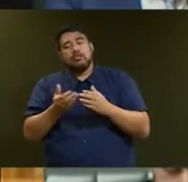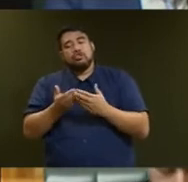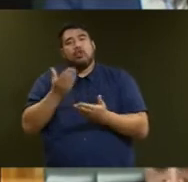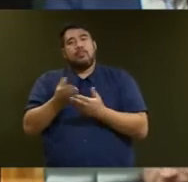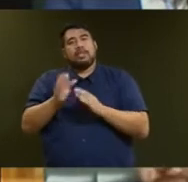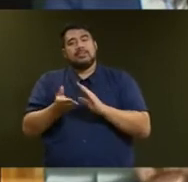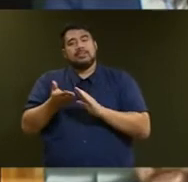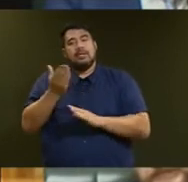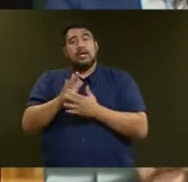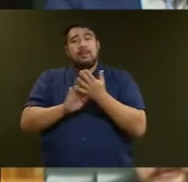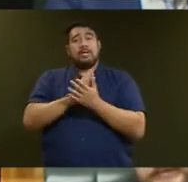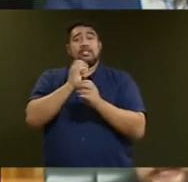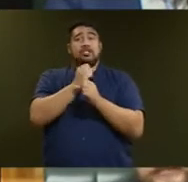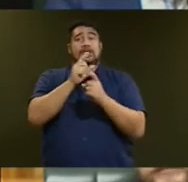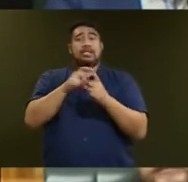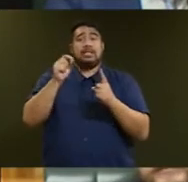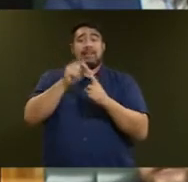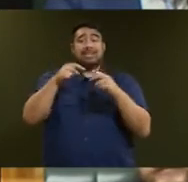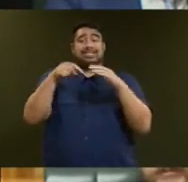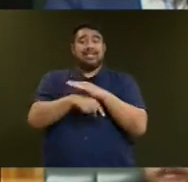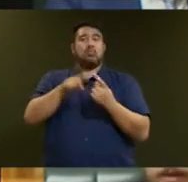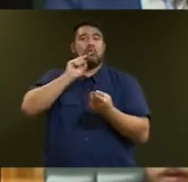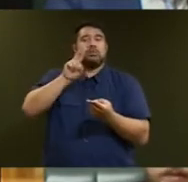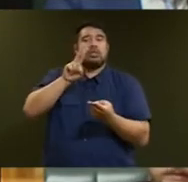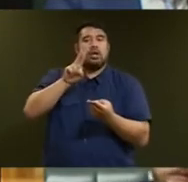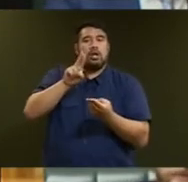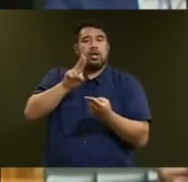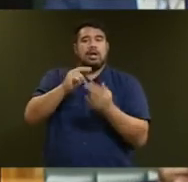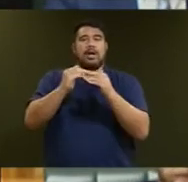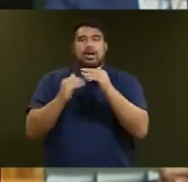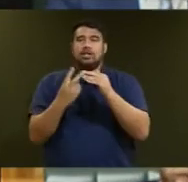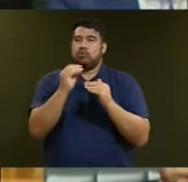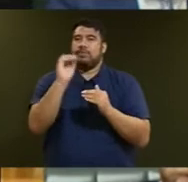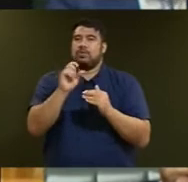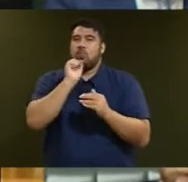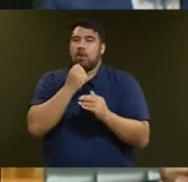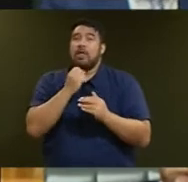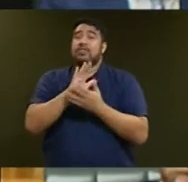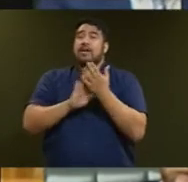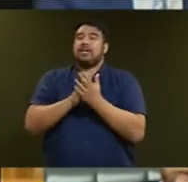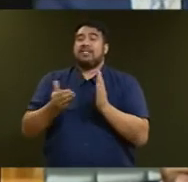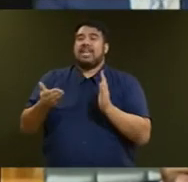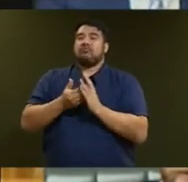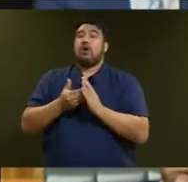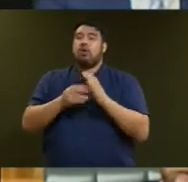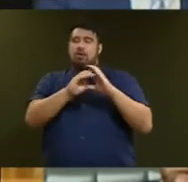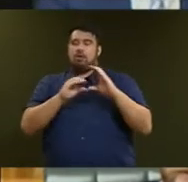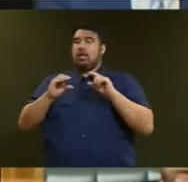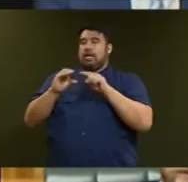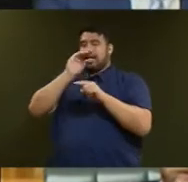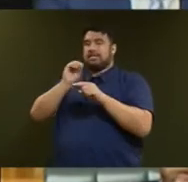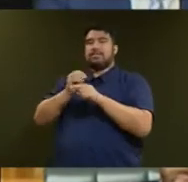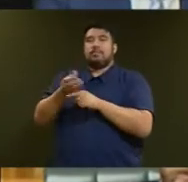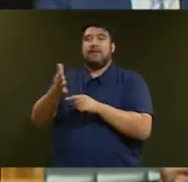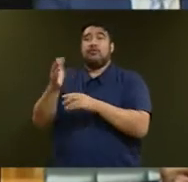debt to GDP ratio to slowly decline below 20 cent. This leaves headroom for extra spending in future budgets